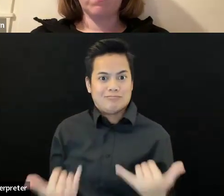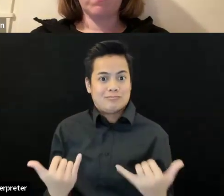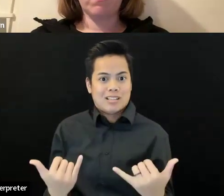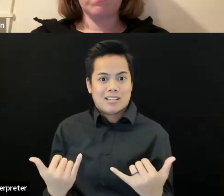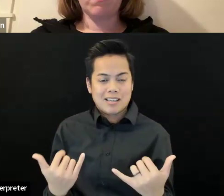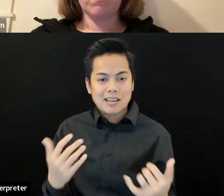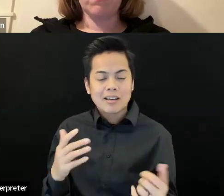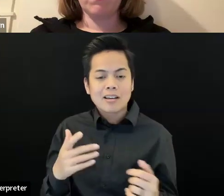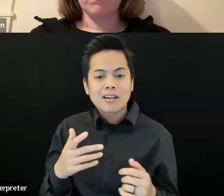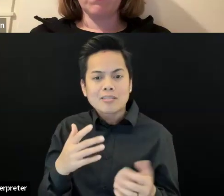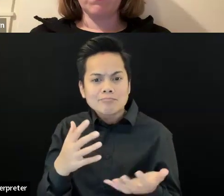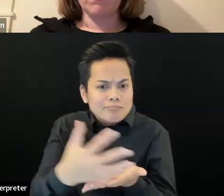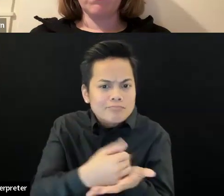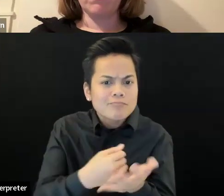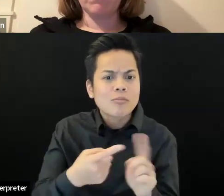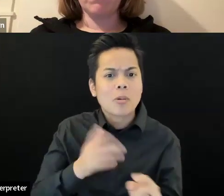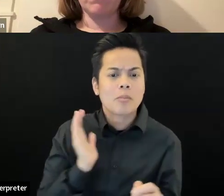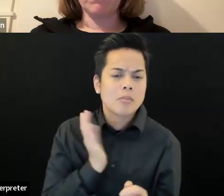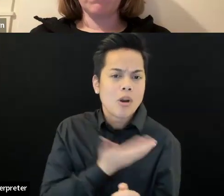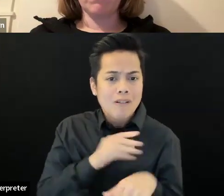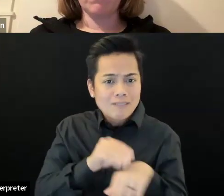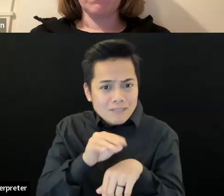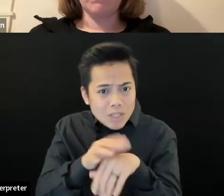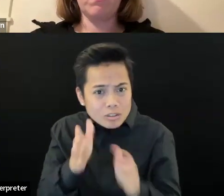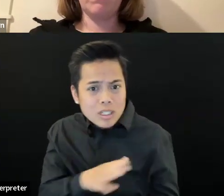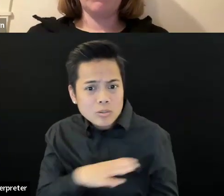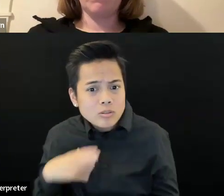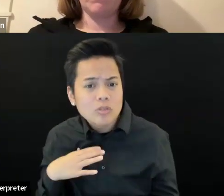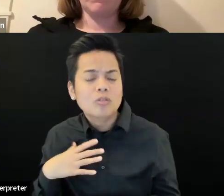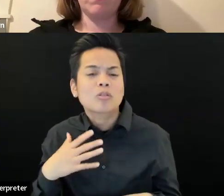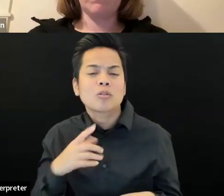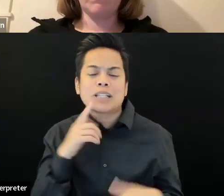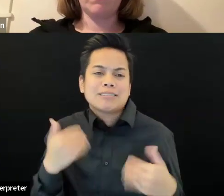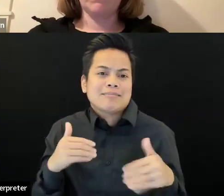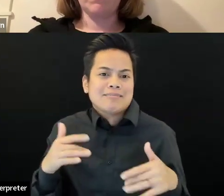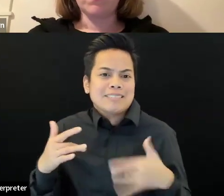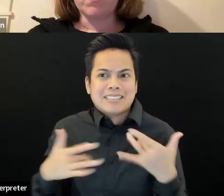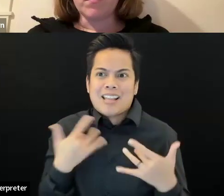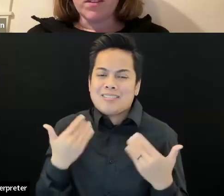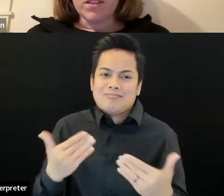And yeah, we're really excited to launch the virtual, um, part of programming in July.